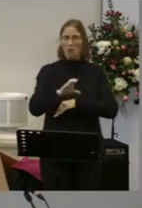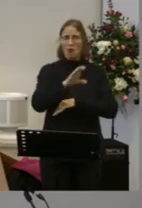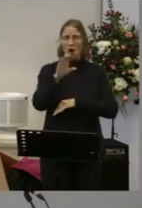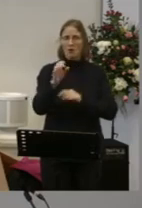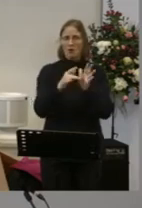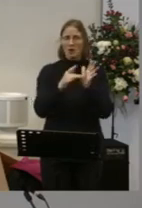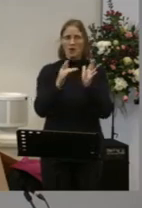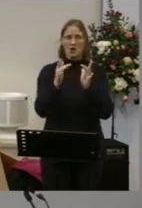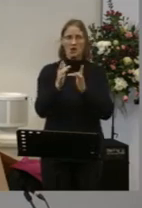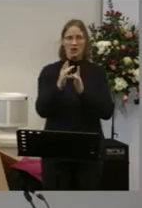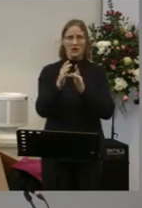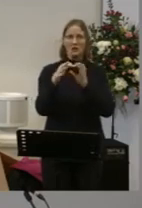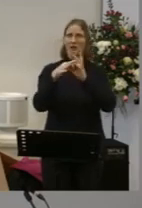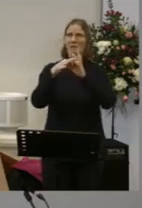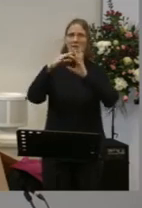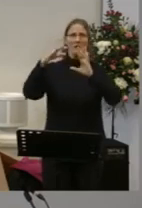So you can gain yours